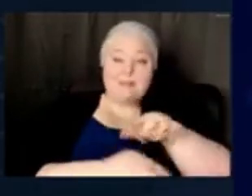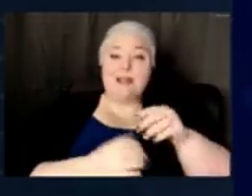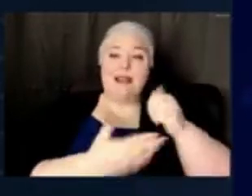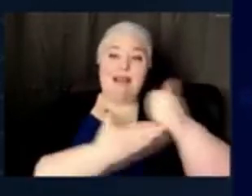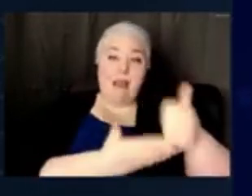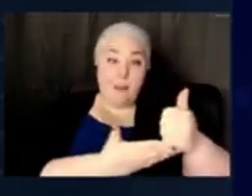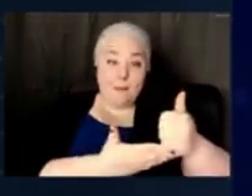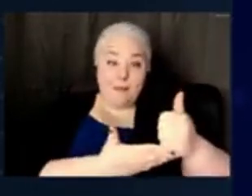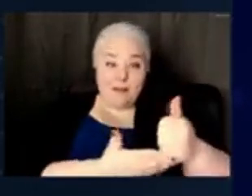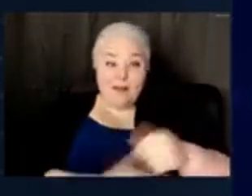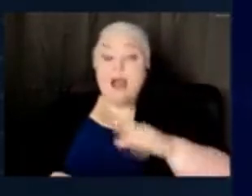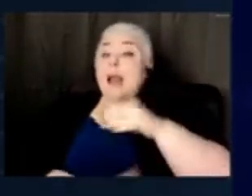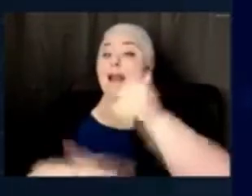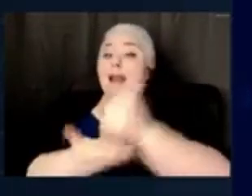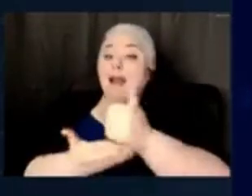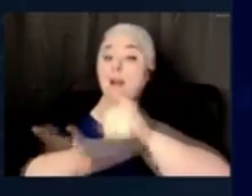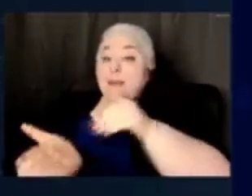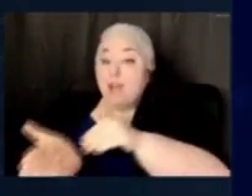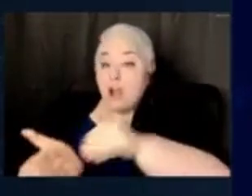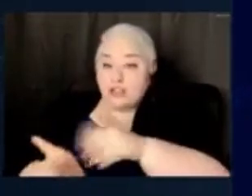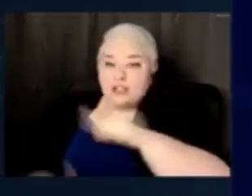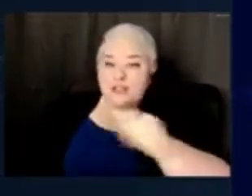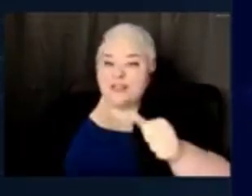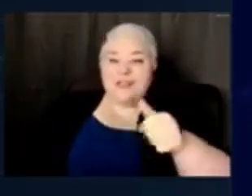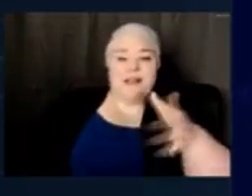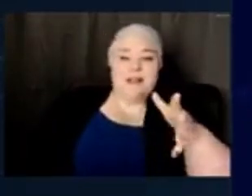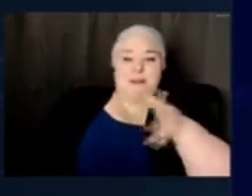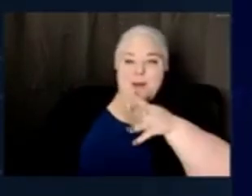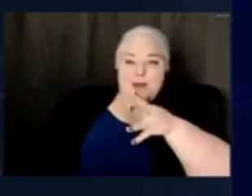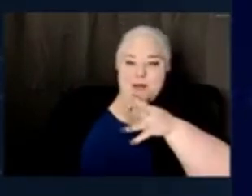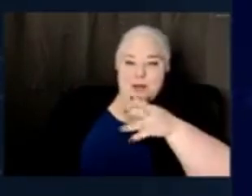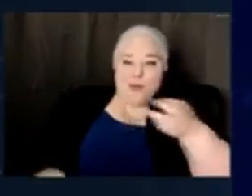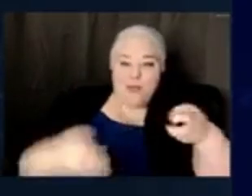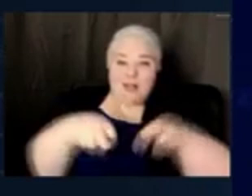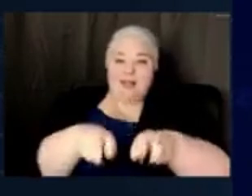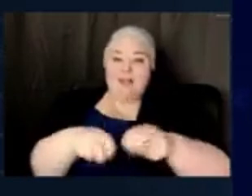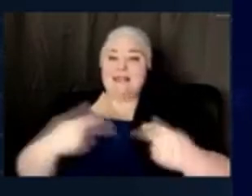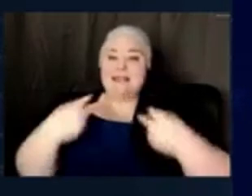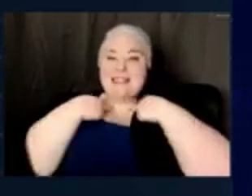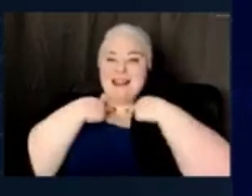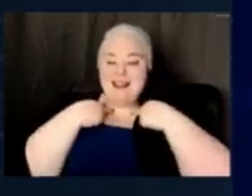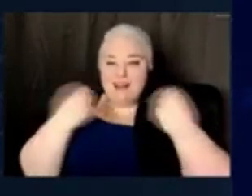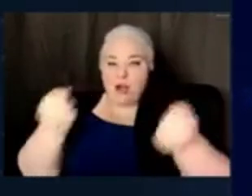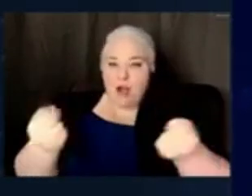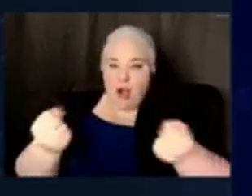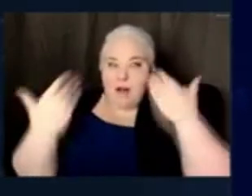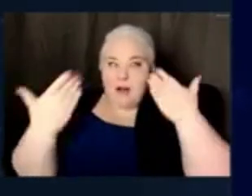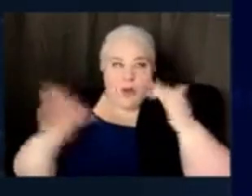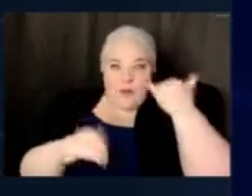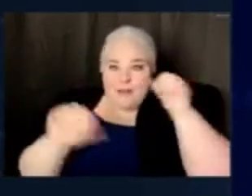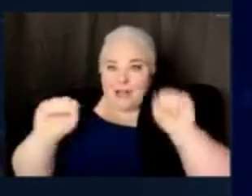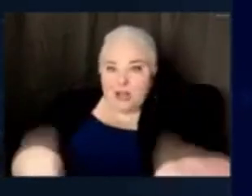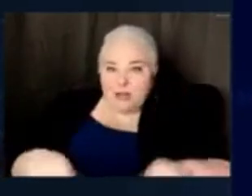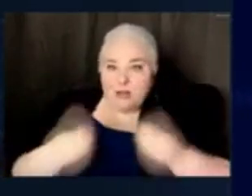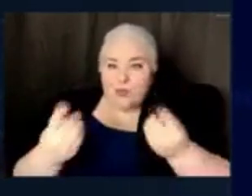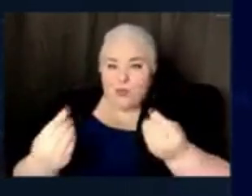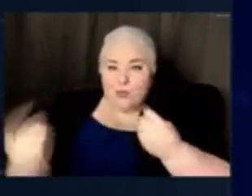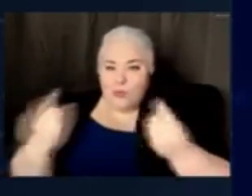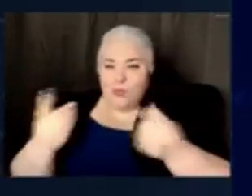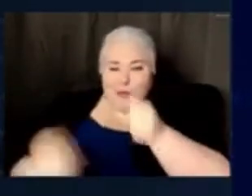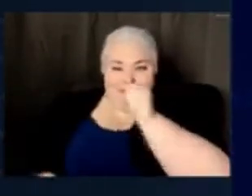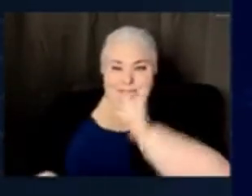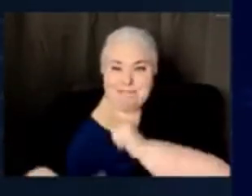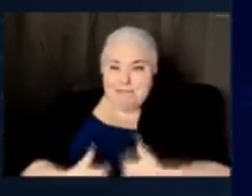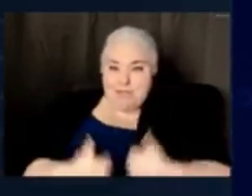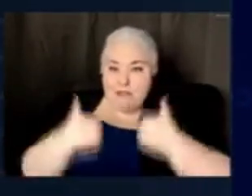on his way to save lives, and his mother were trapped in a car they didn't know if they were going to hold on. He rescued them. He worked with